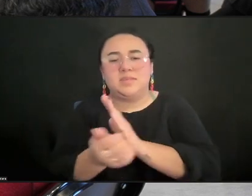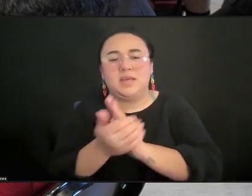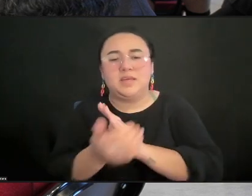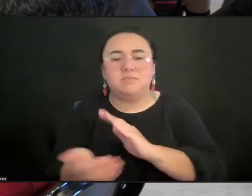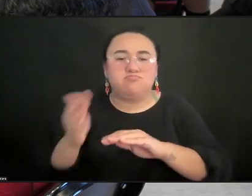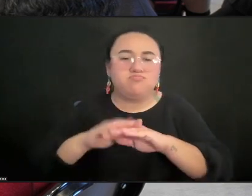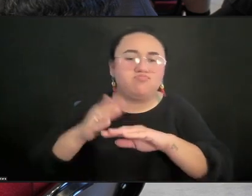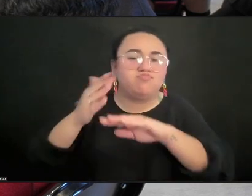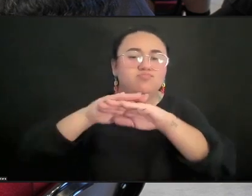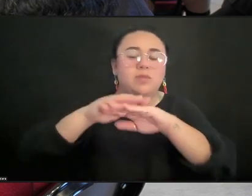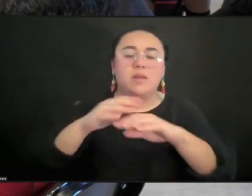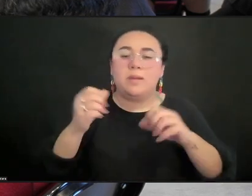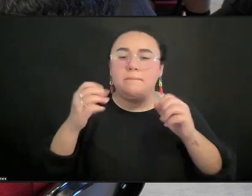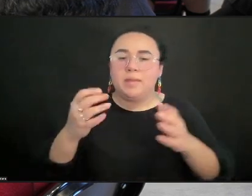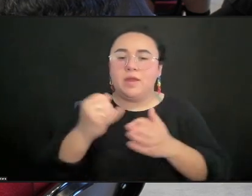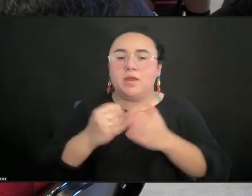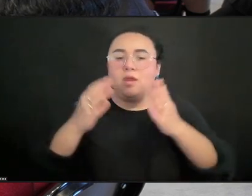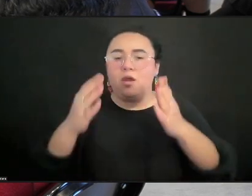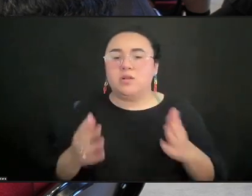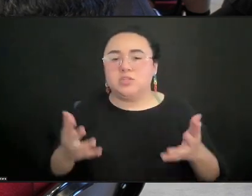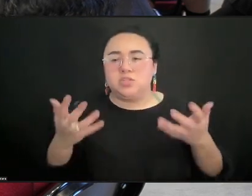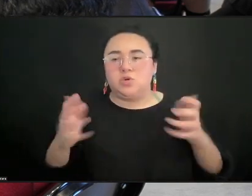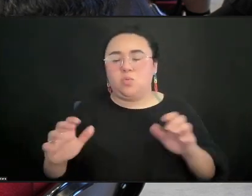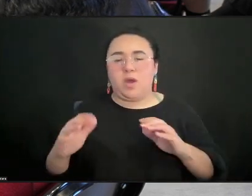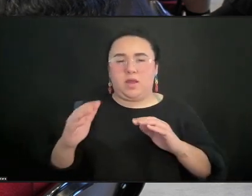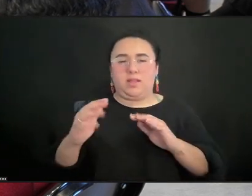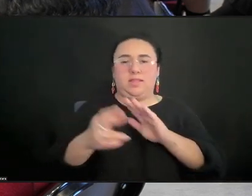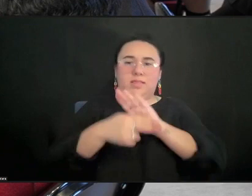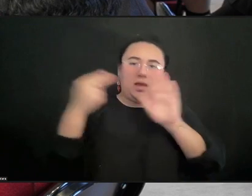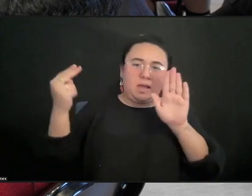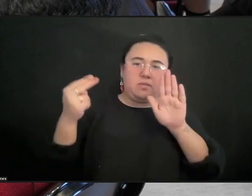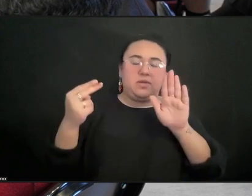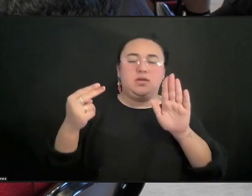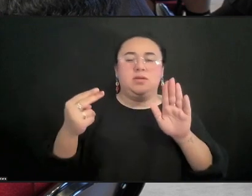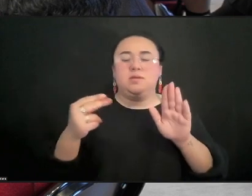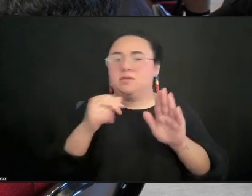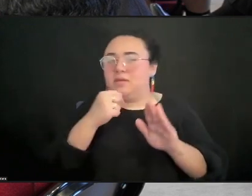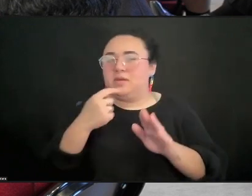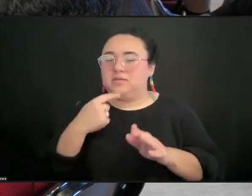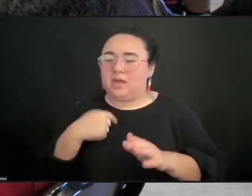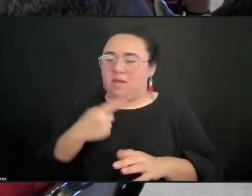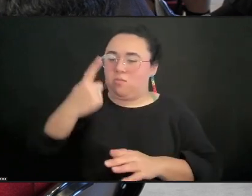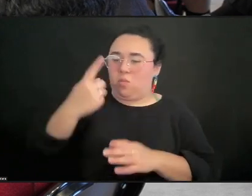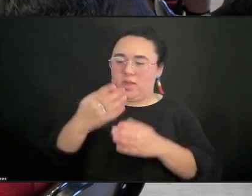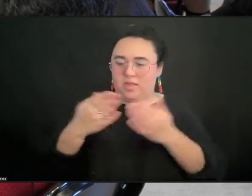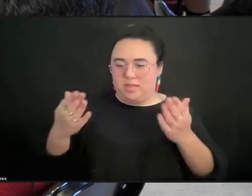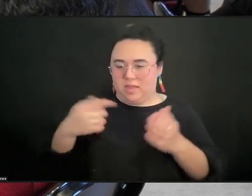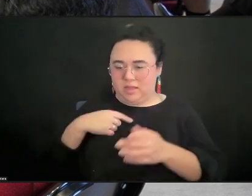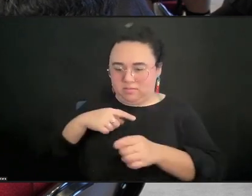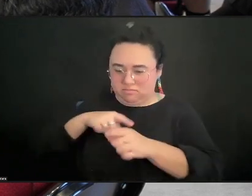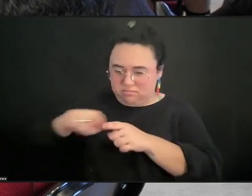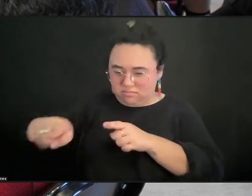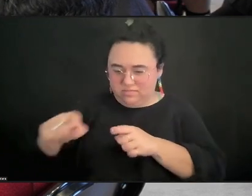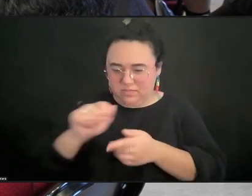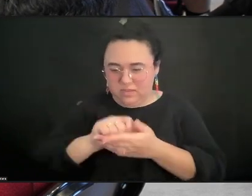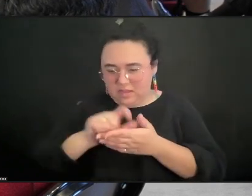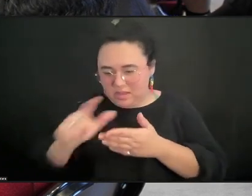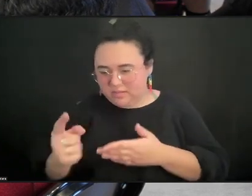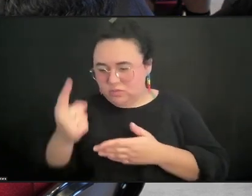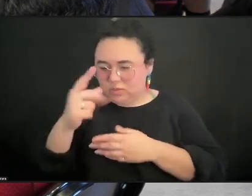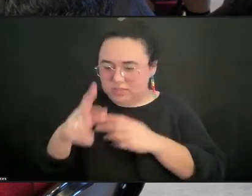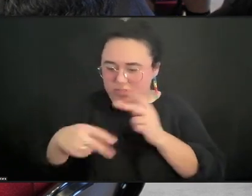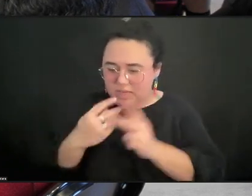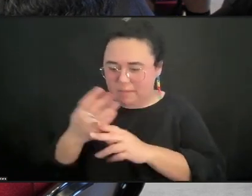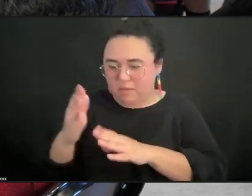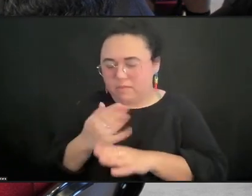defined, that are expanding themselves, that are not saying, I'm just this one thing and I'm only going to make this one kind of music or this one kind of dance.